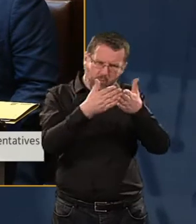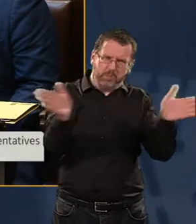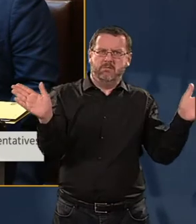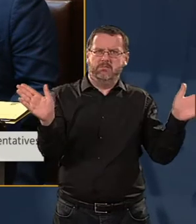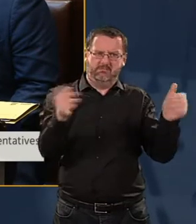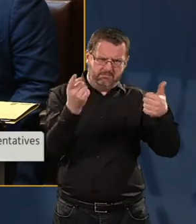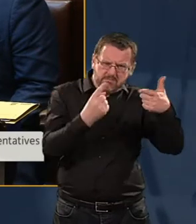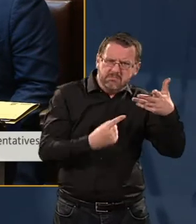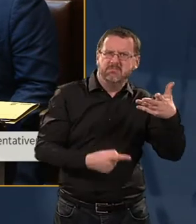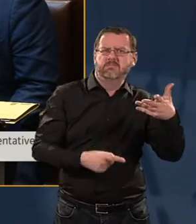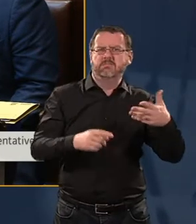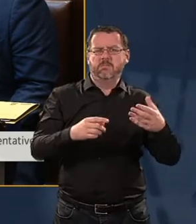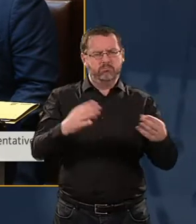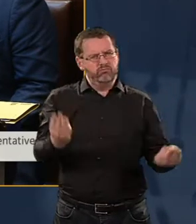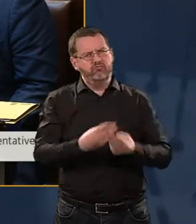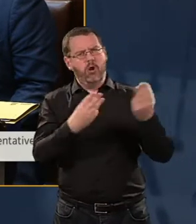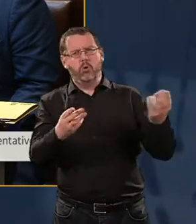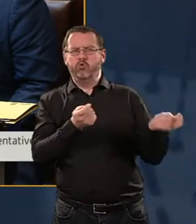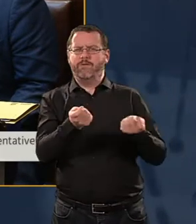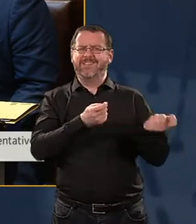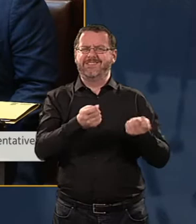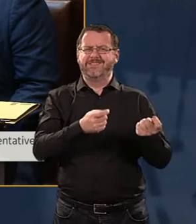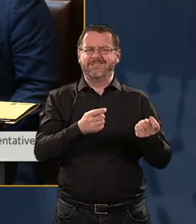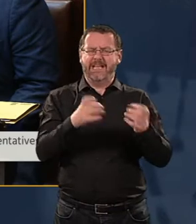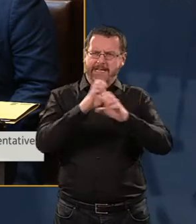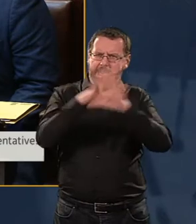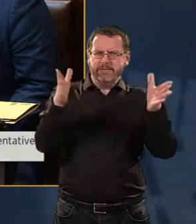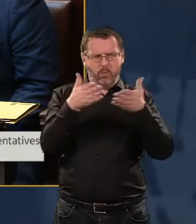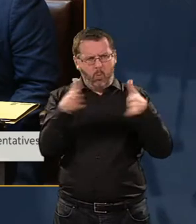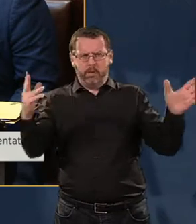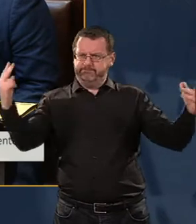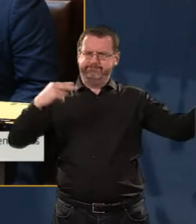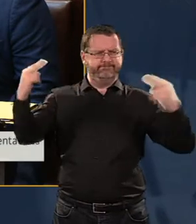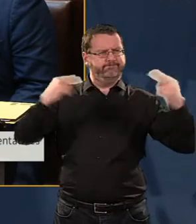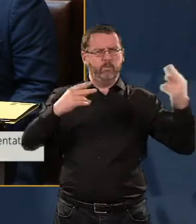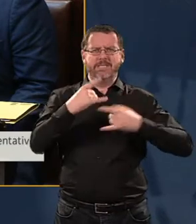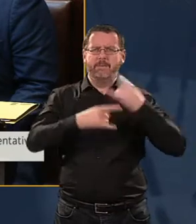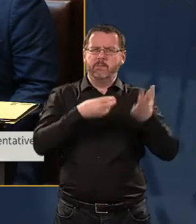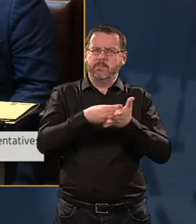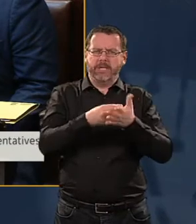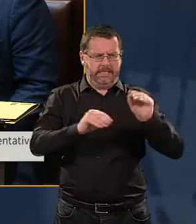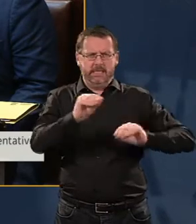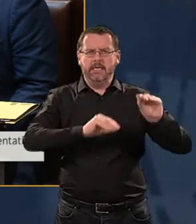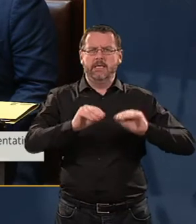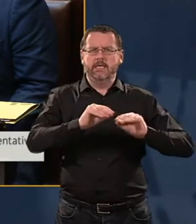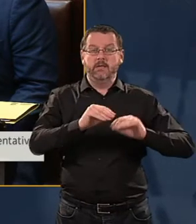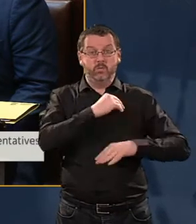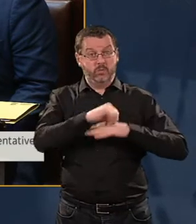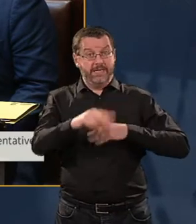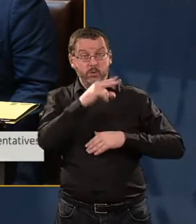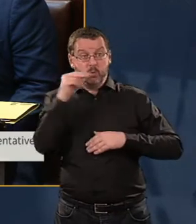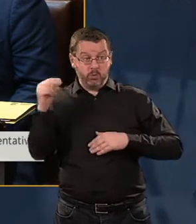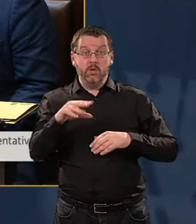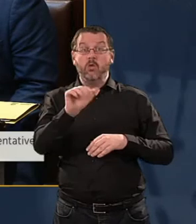requirements around corporate governance, transparency around the financial position of a company. the news today that the, you know, the